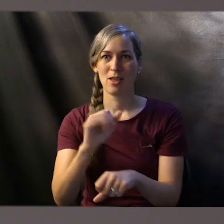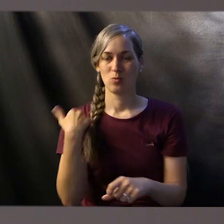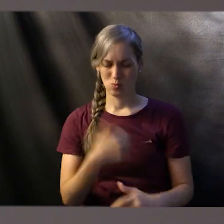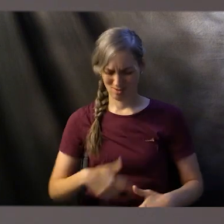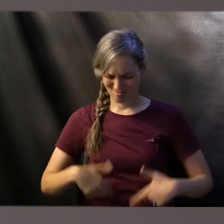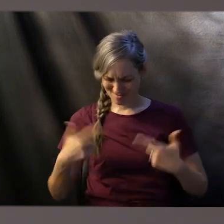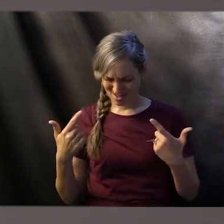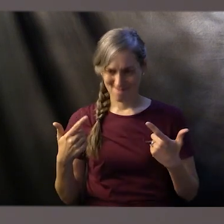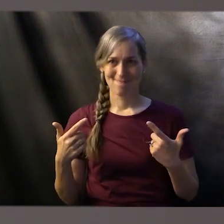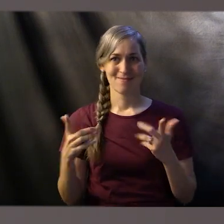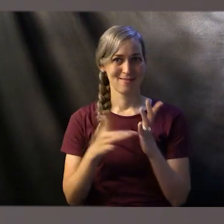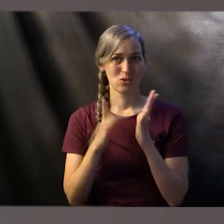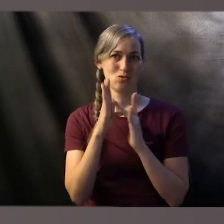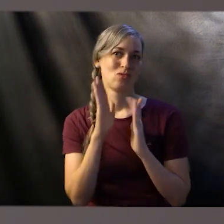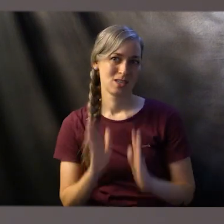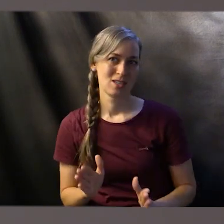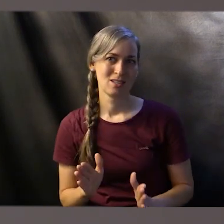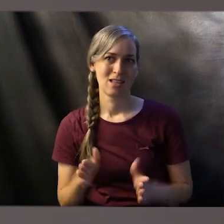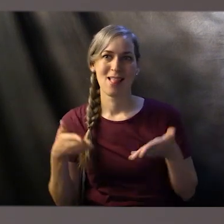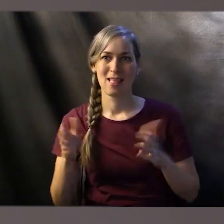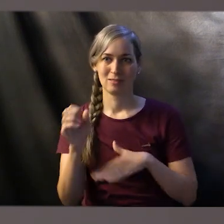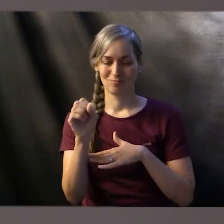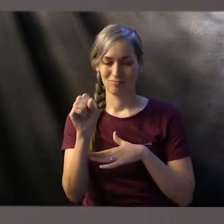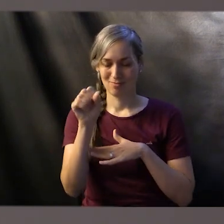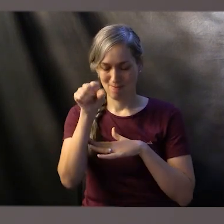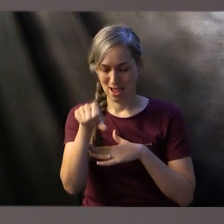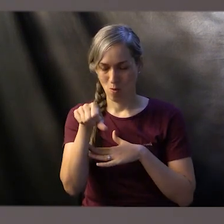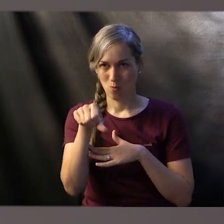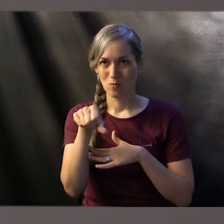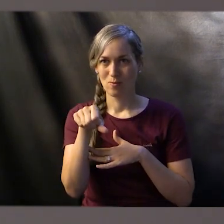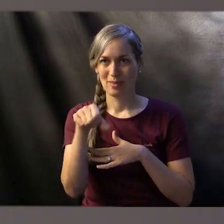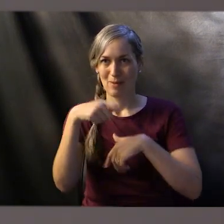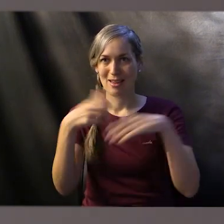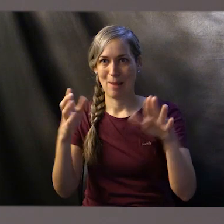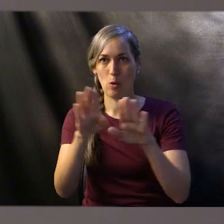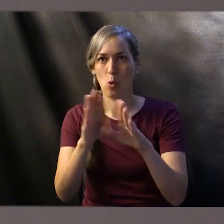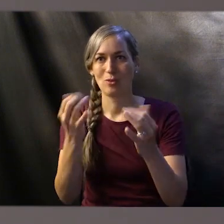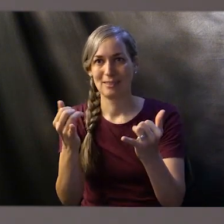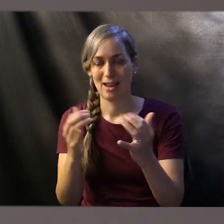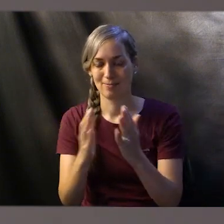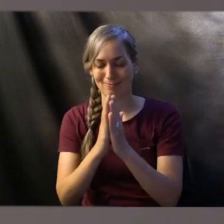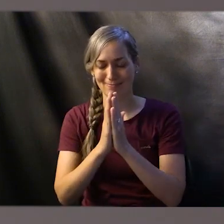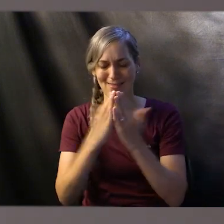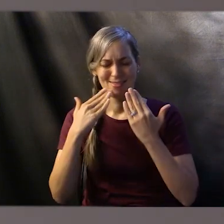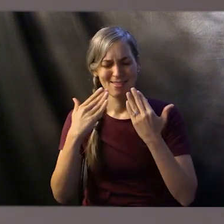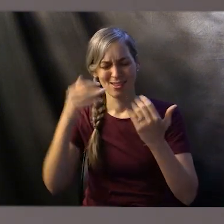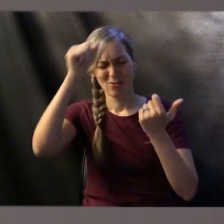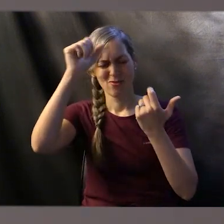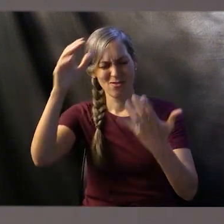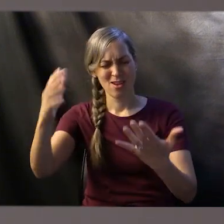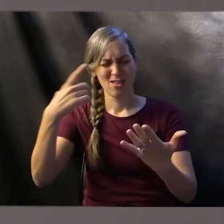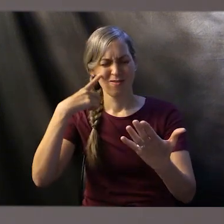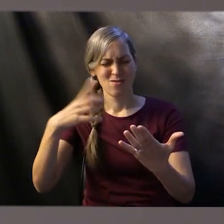are and the job that we're about as we live our lives as Christians. Would you bow with me as we close our time